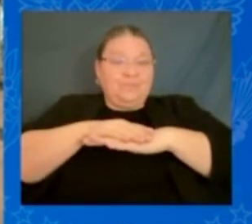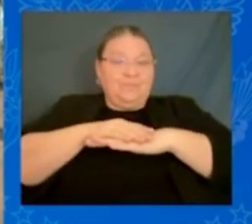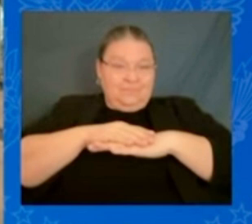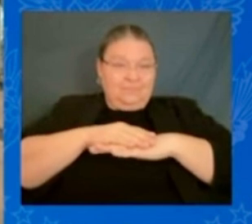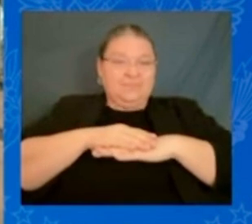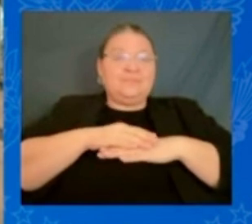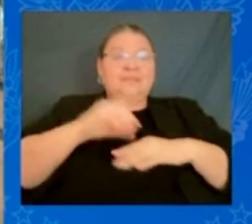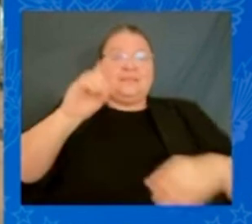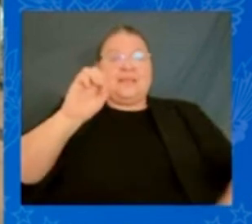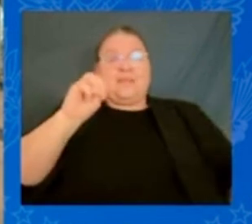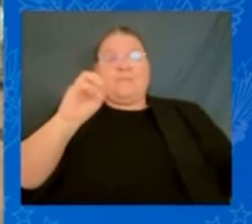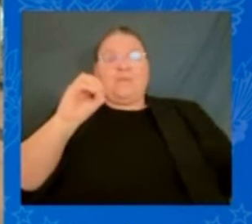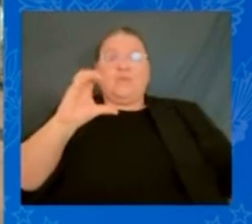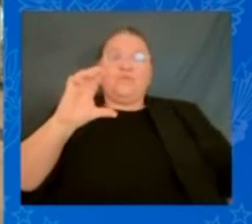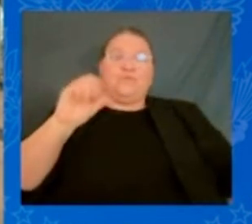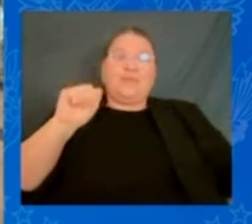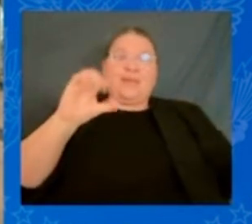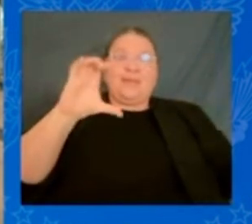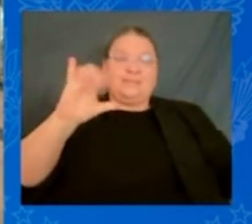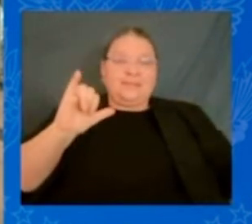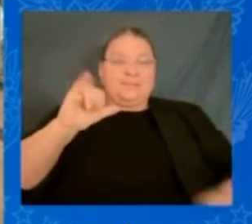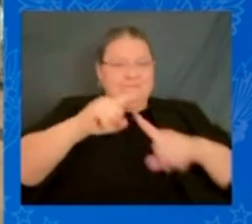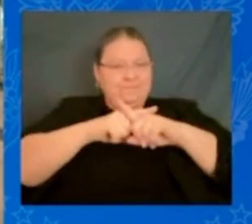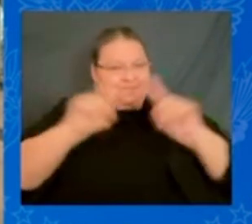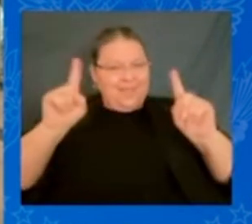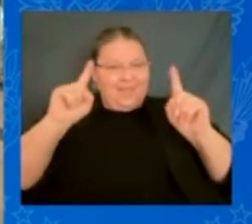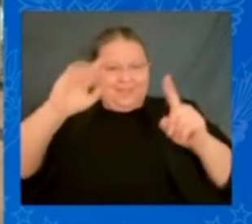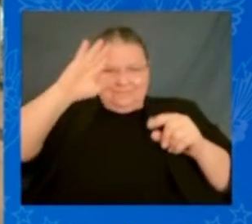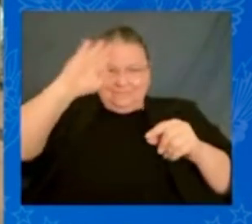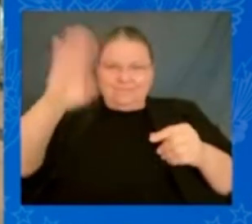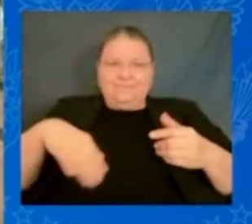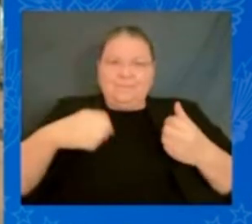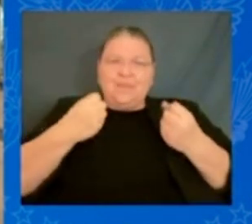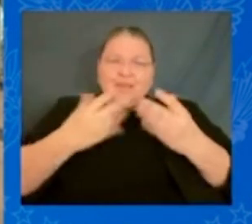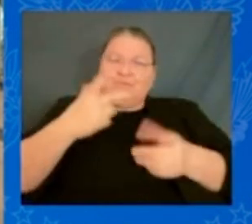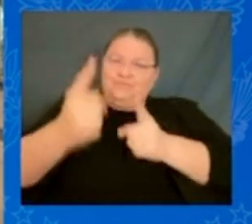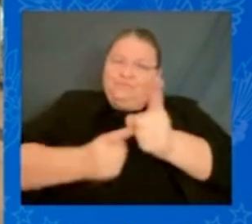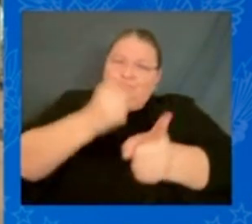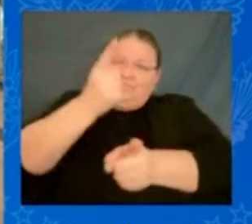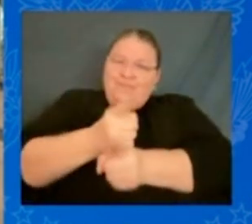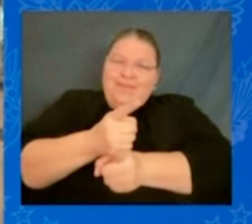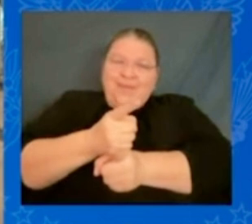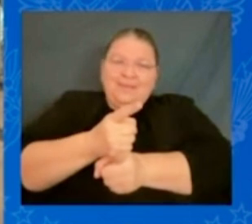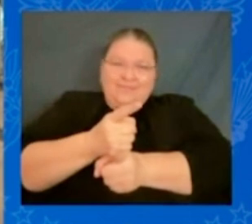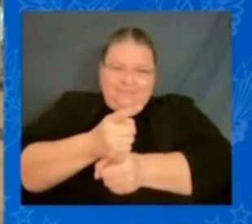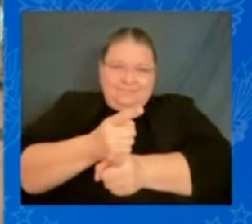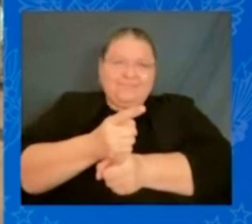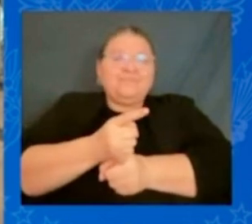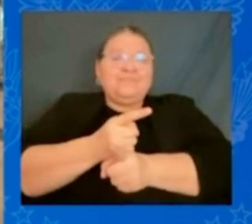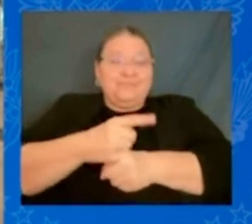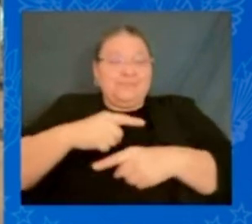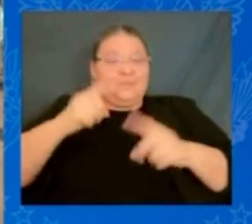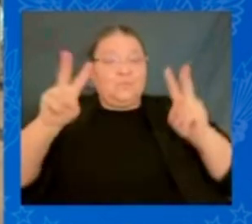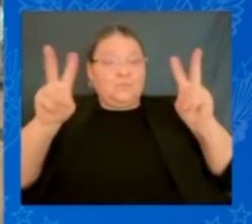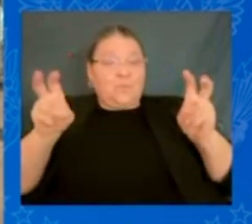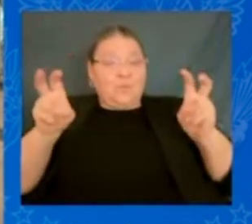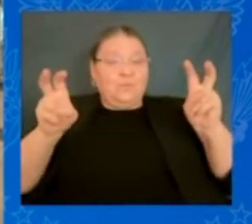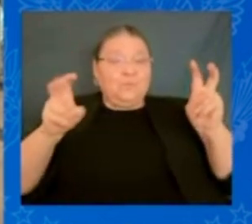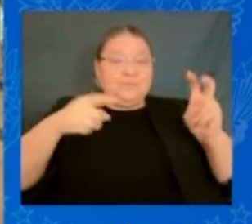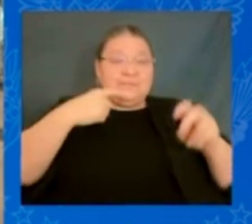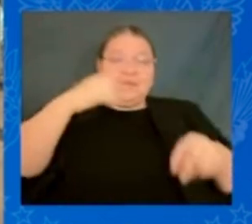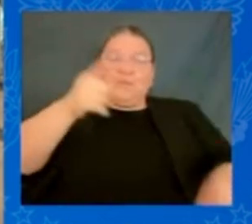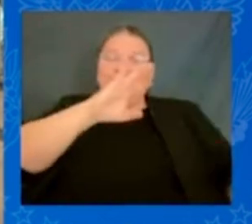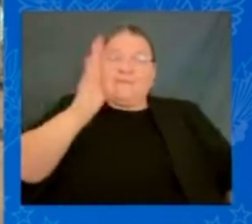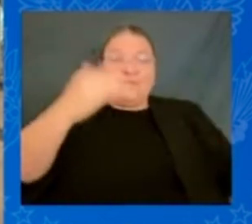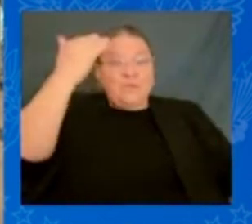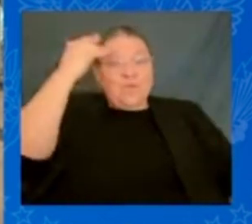cause was righteous. So she would go on to say, quote, you can never know where you're going unless you